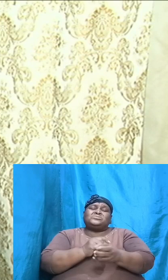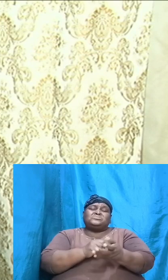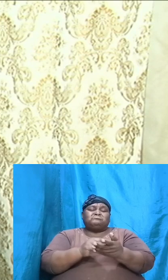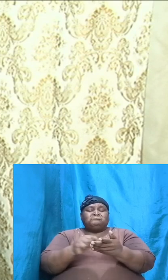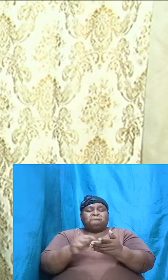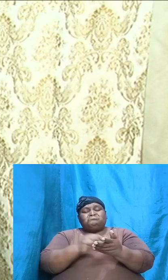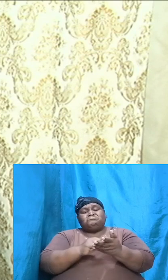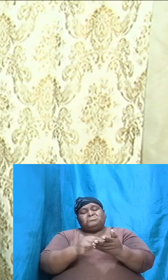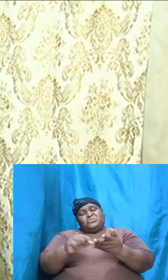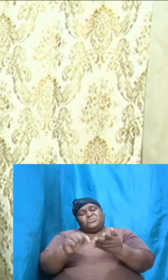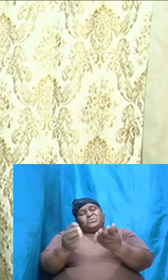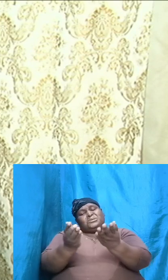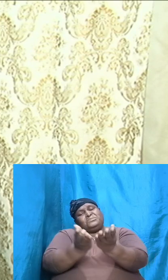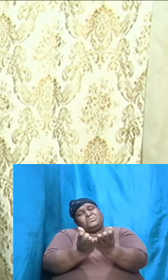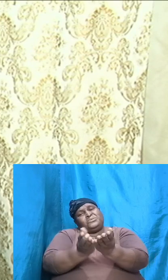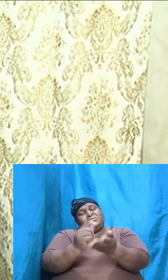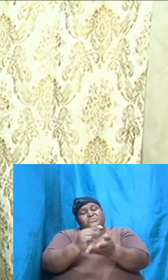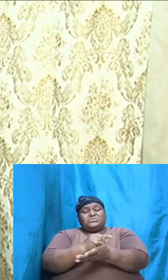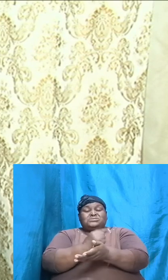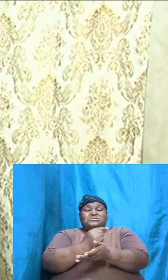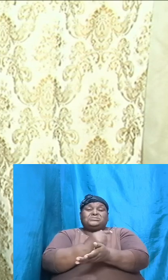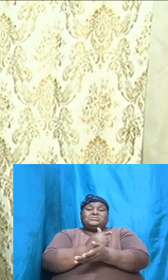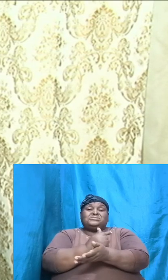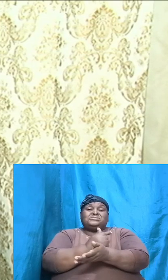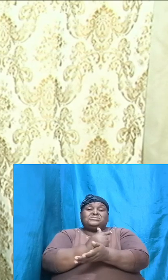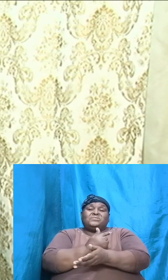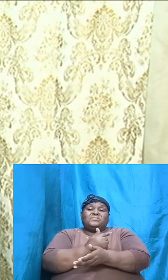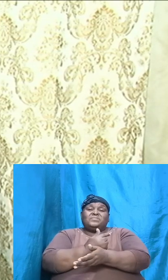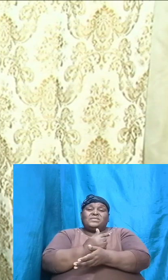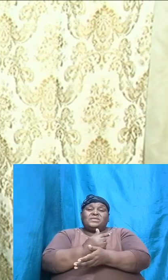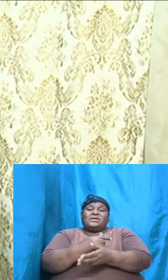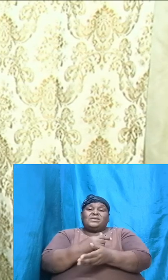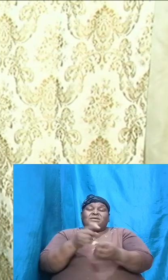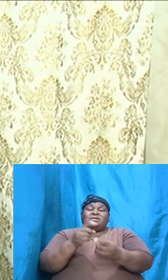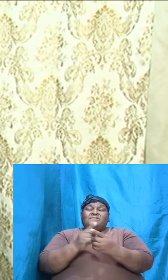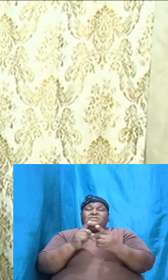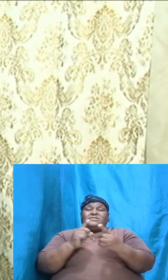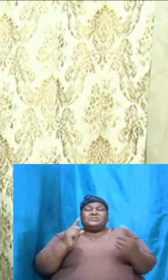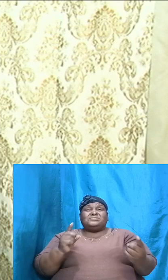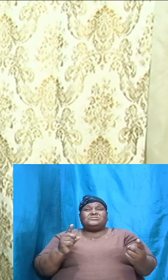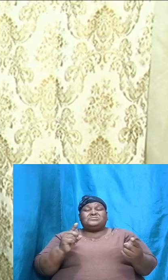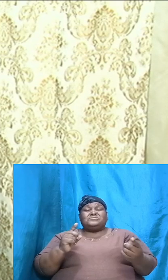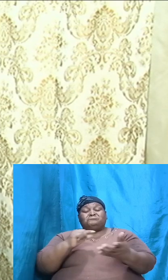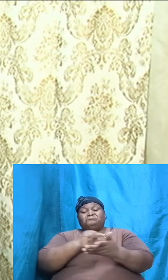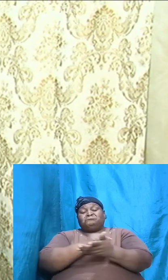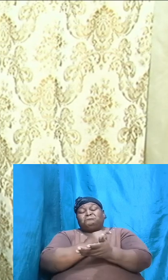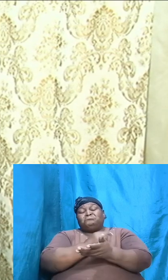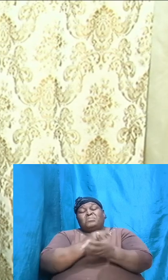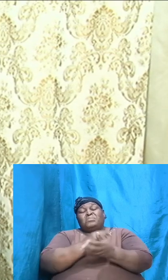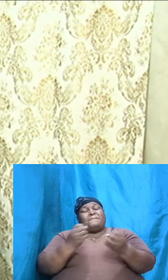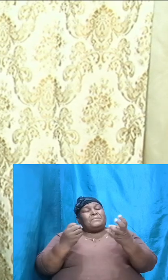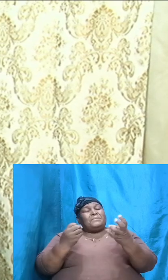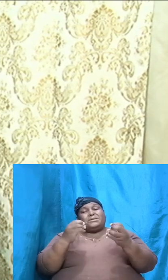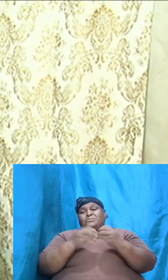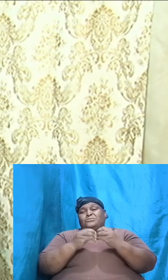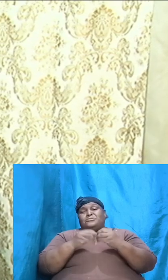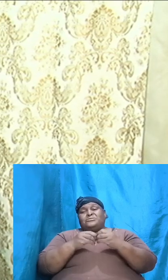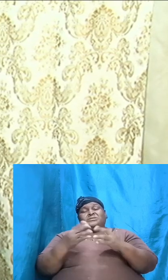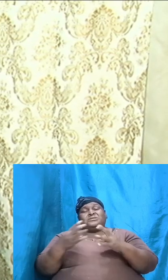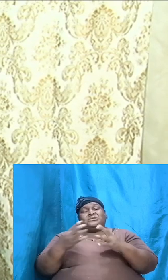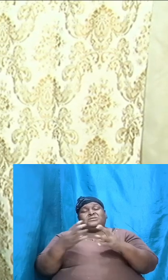Genesis. We have looked at the divisions of Genesis, a couple of things. And we